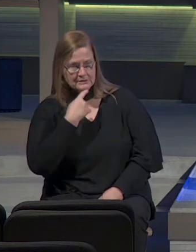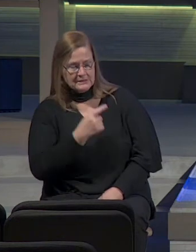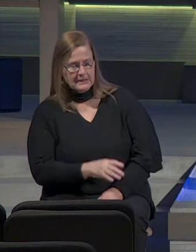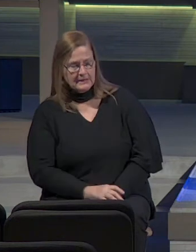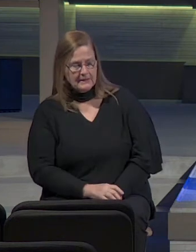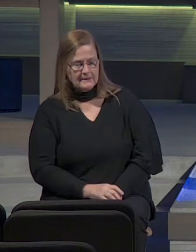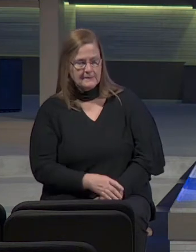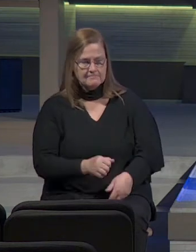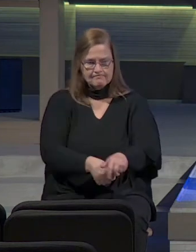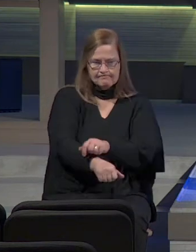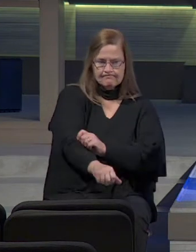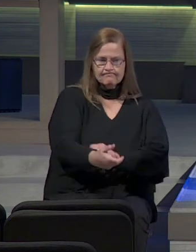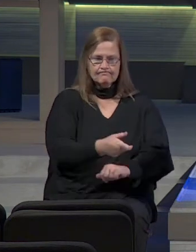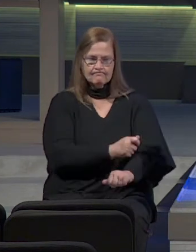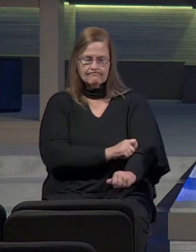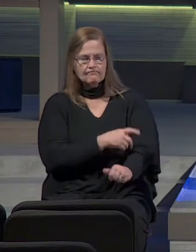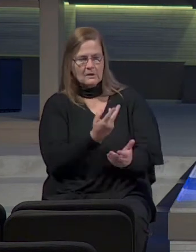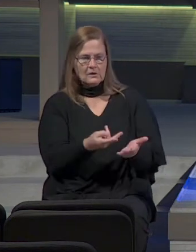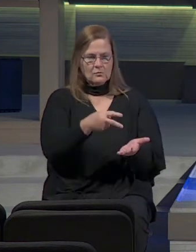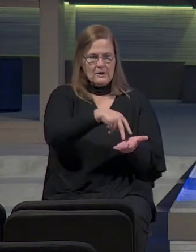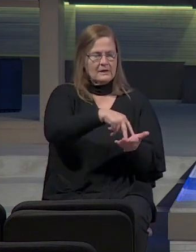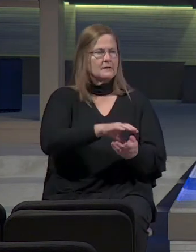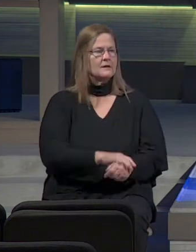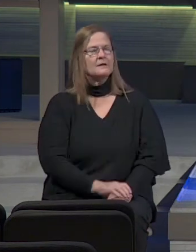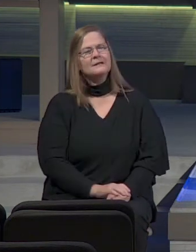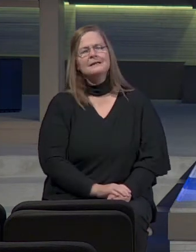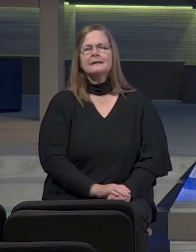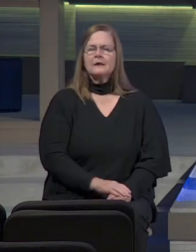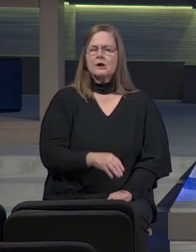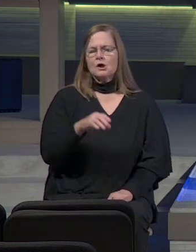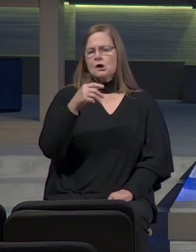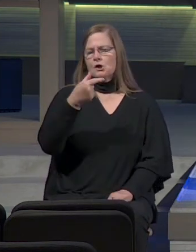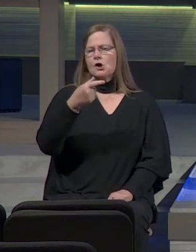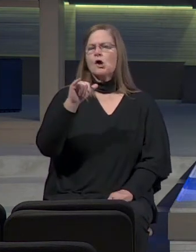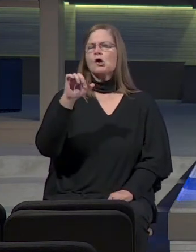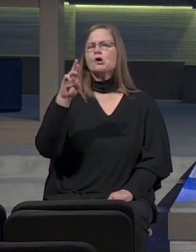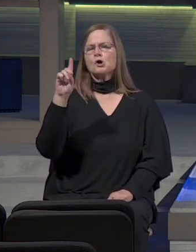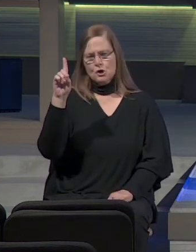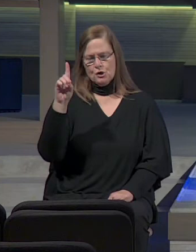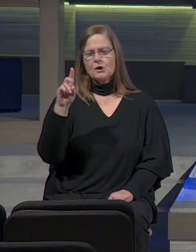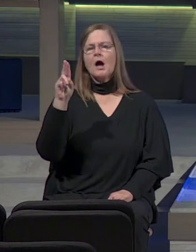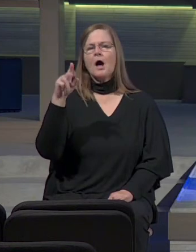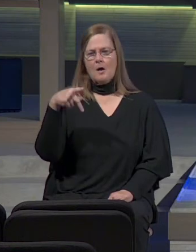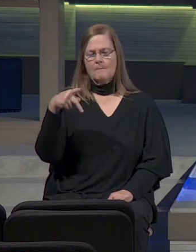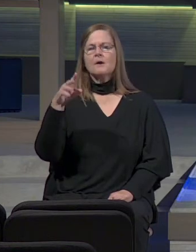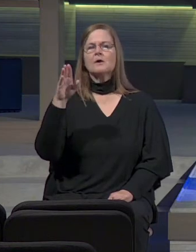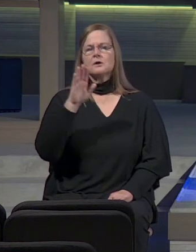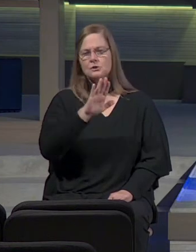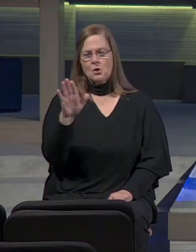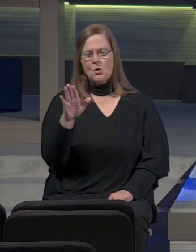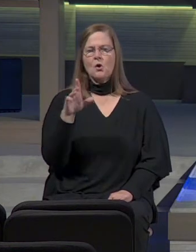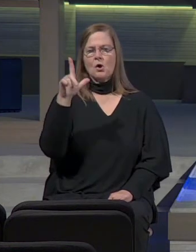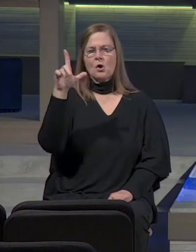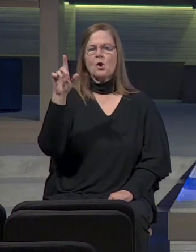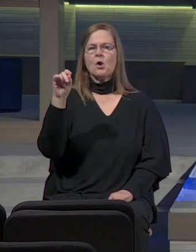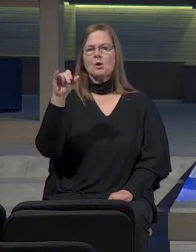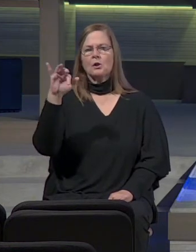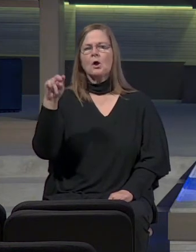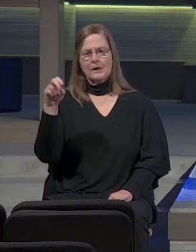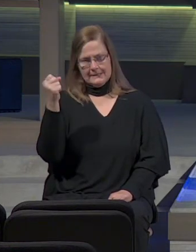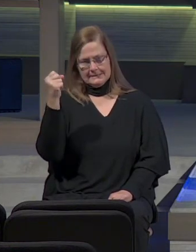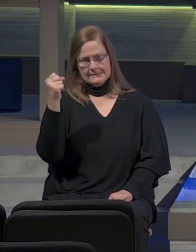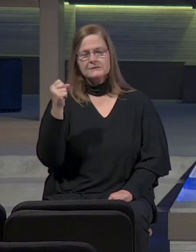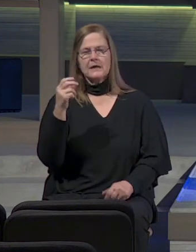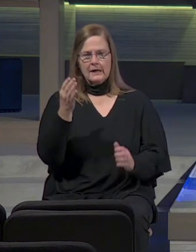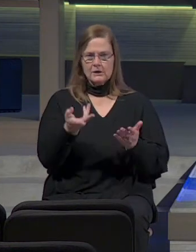your loins and arise. That's a little bit of an idiom. What does it mean? We might use another idiom.